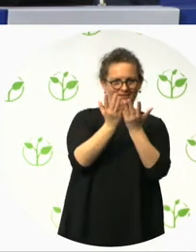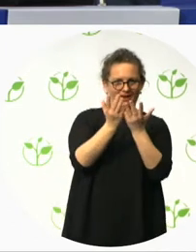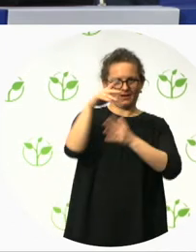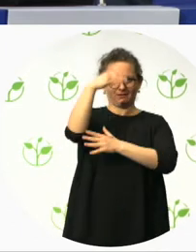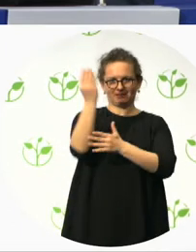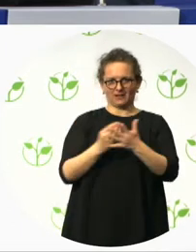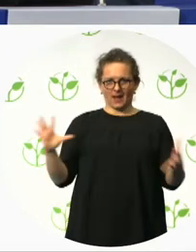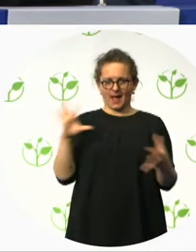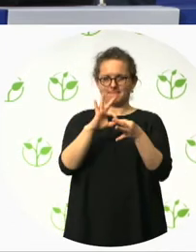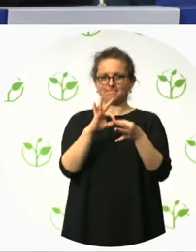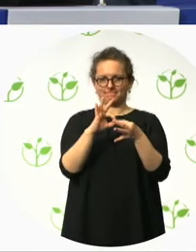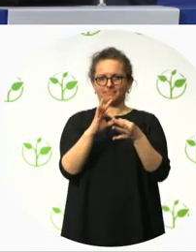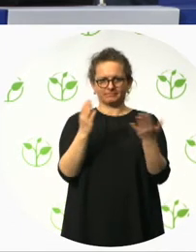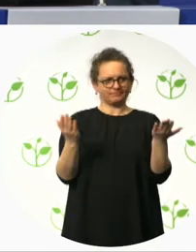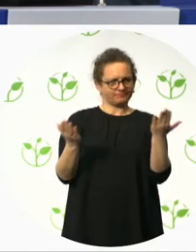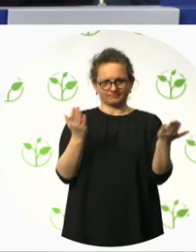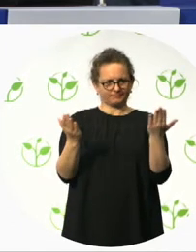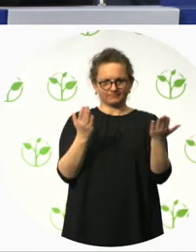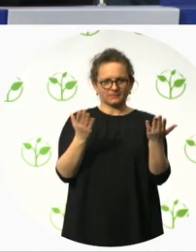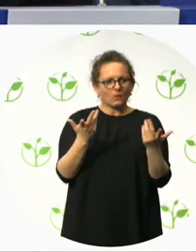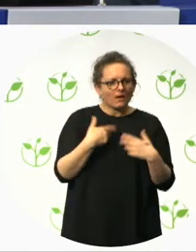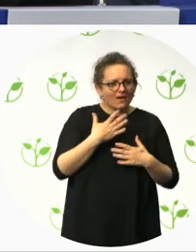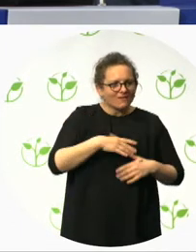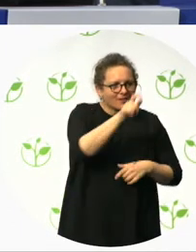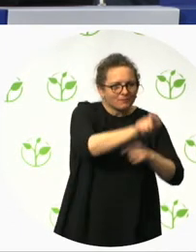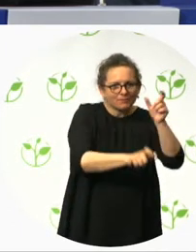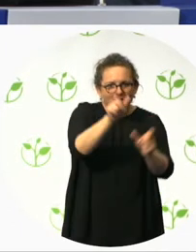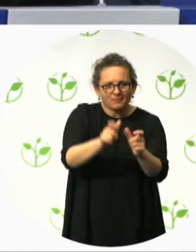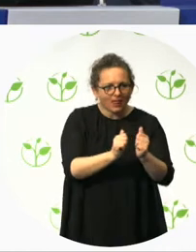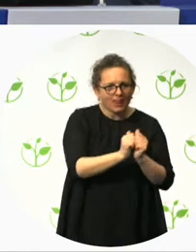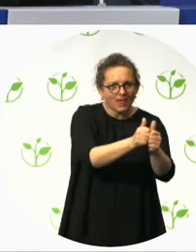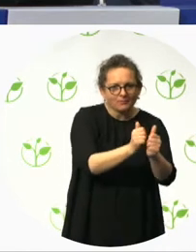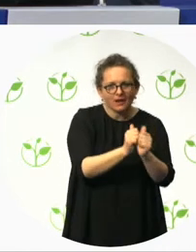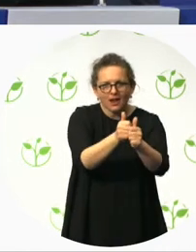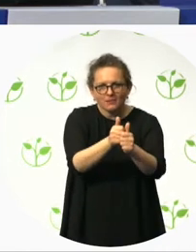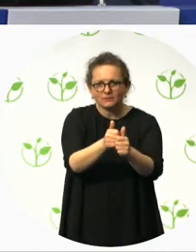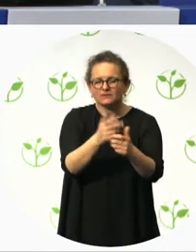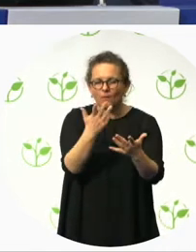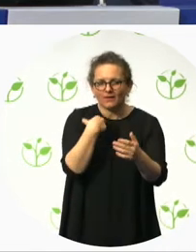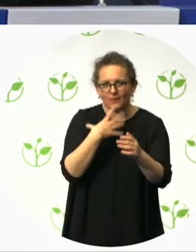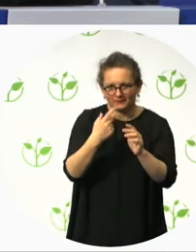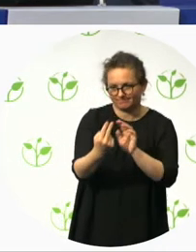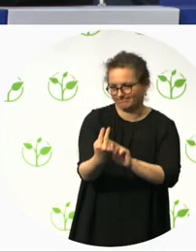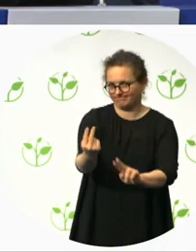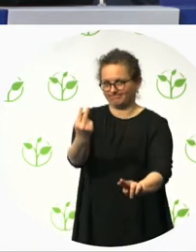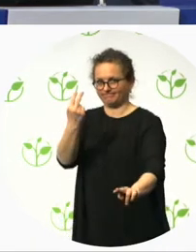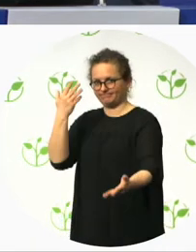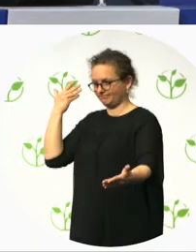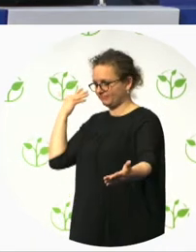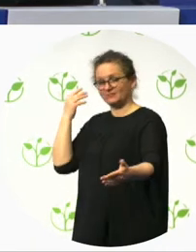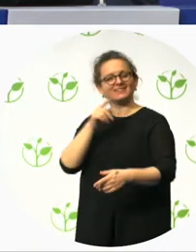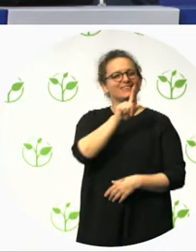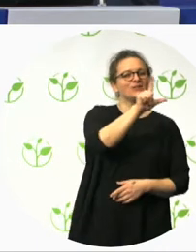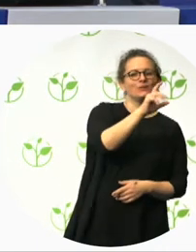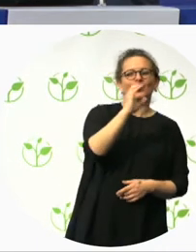But let me take you back six years to the 2012 games. Uh, it was the most successful and the most accessible, uh, Olympic and